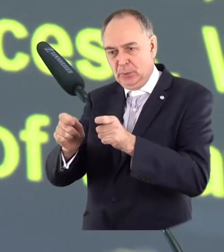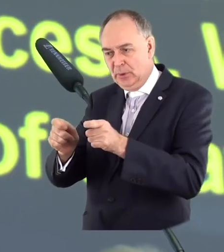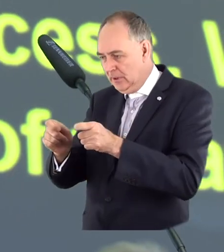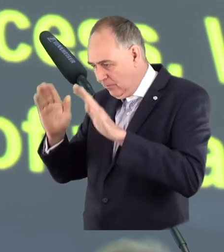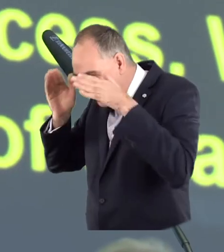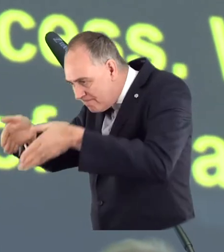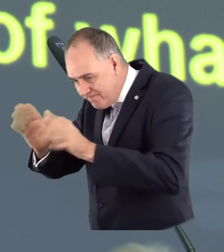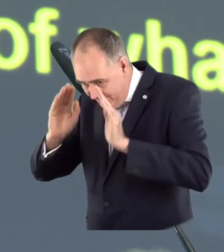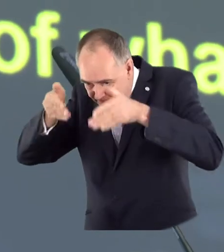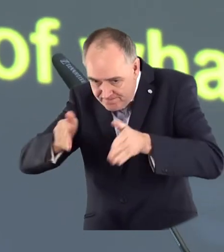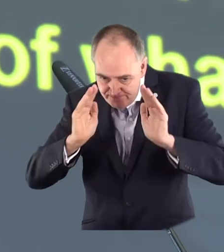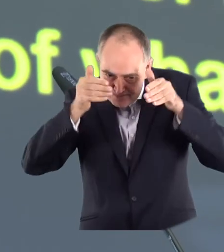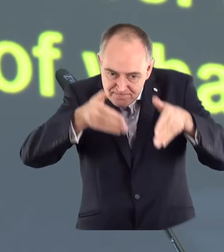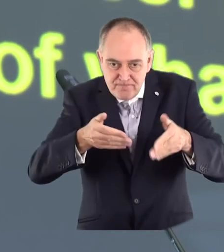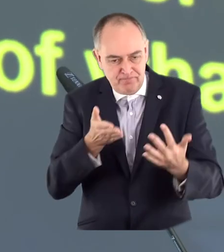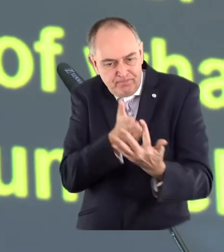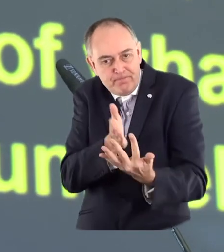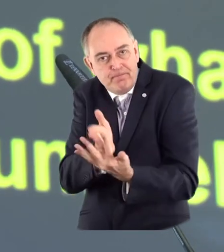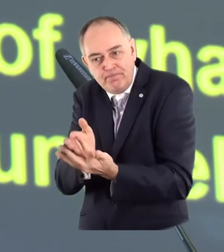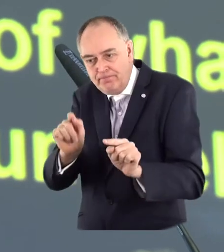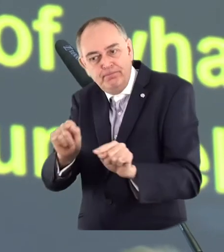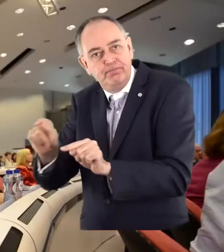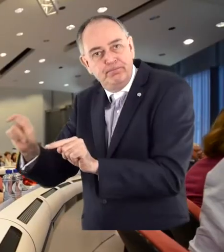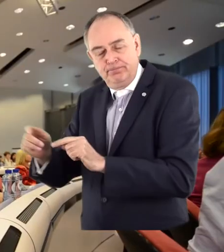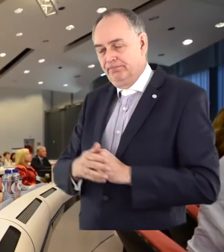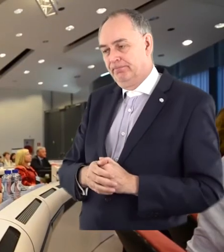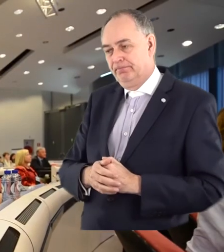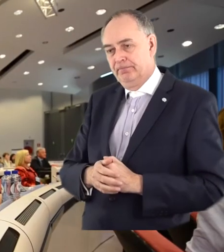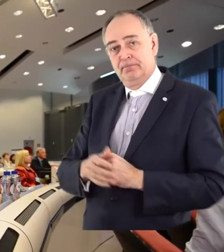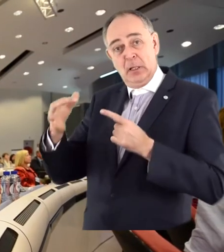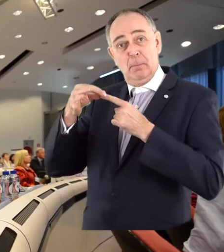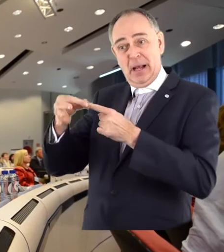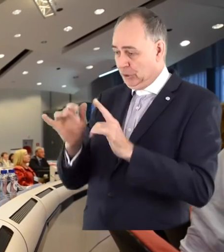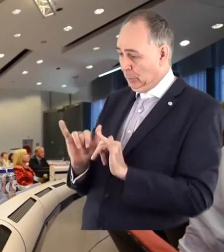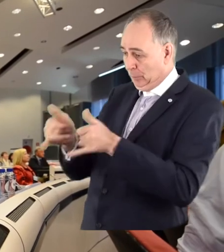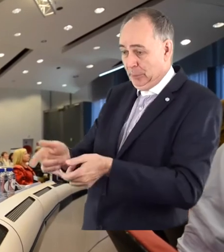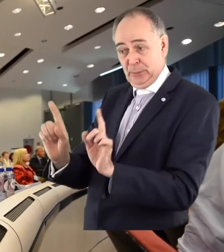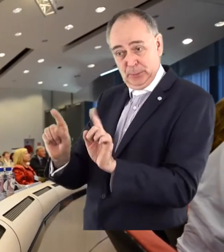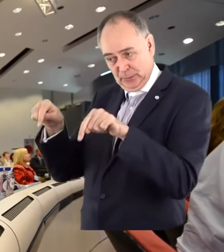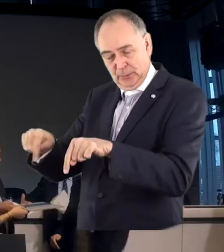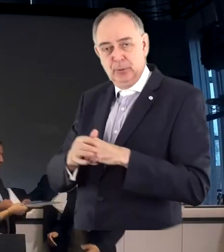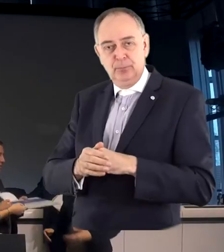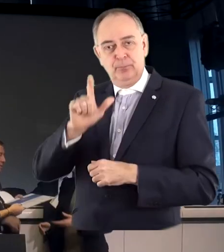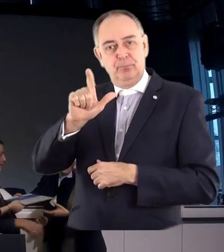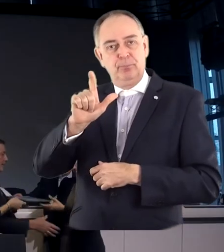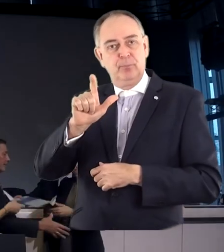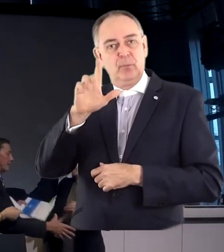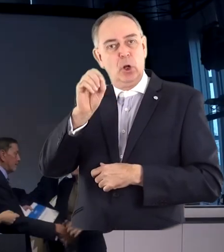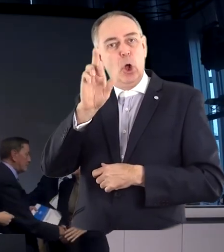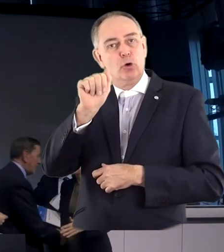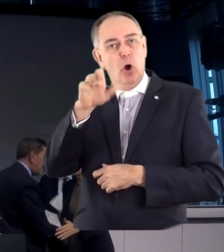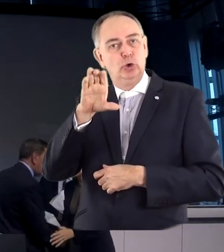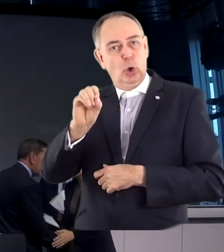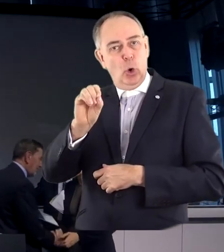achieving accessibility in certain key areas. This year, the special mentions are given to Legroño in